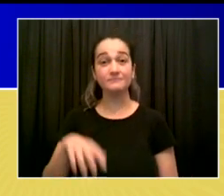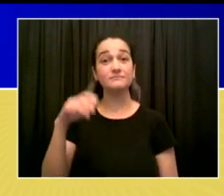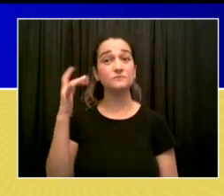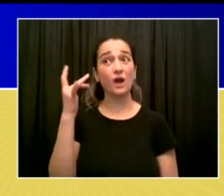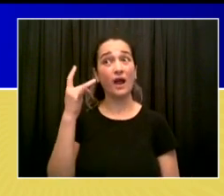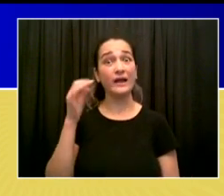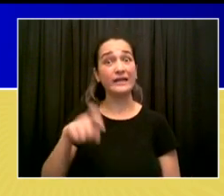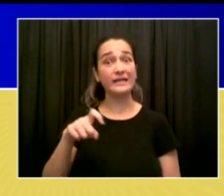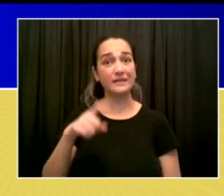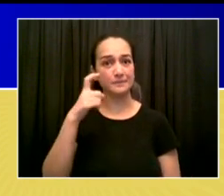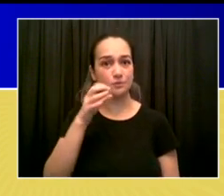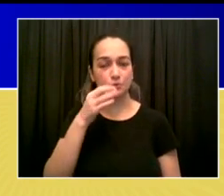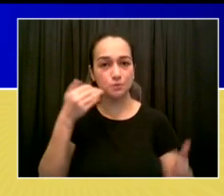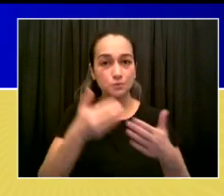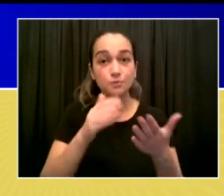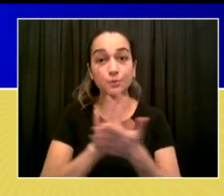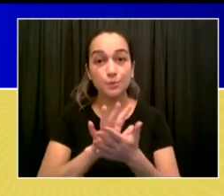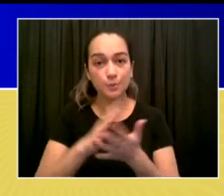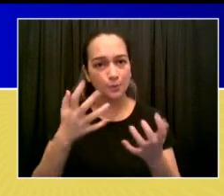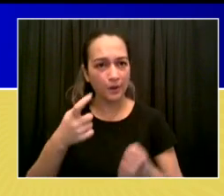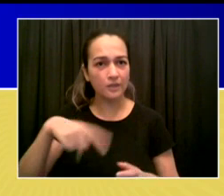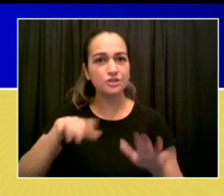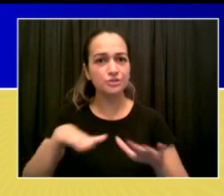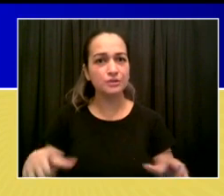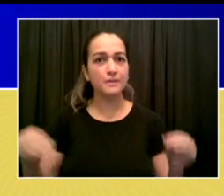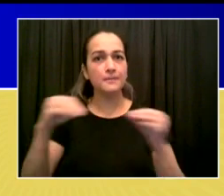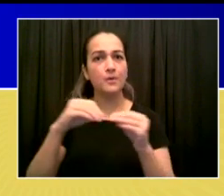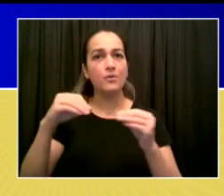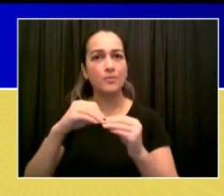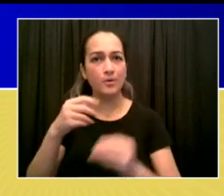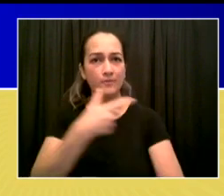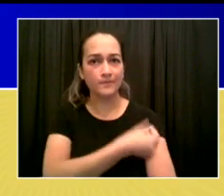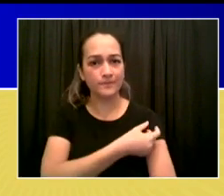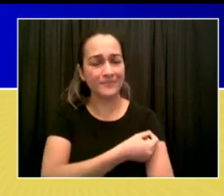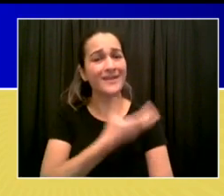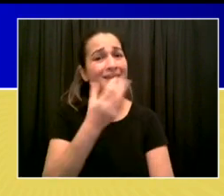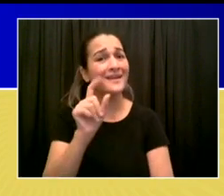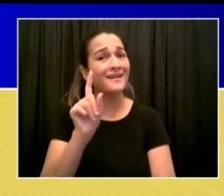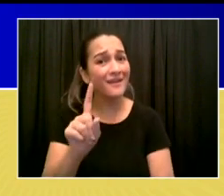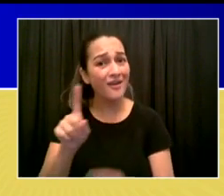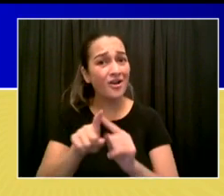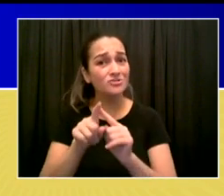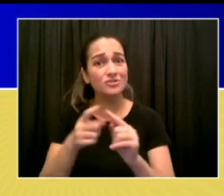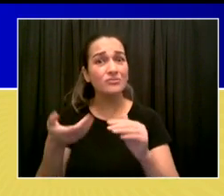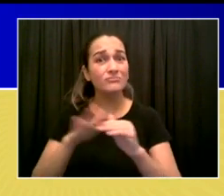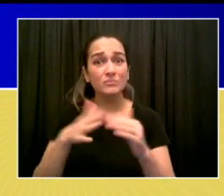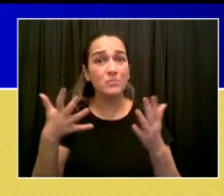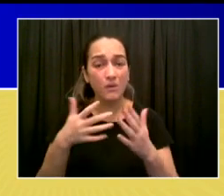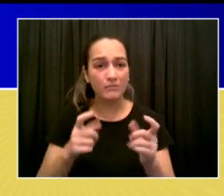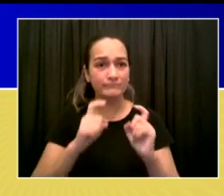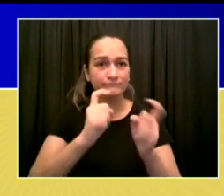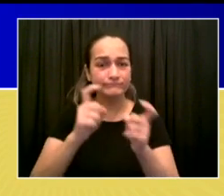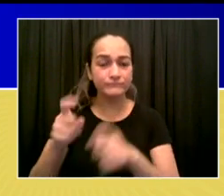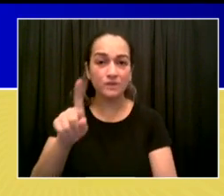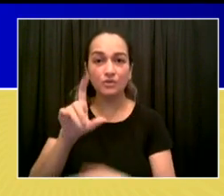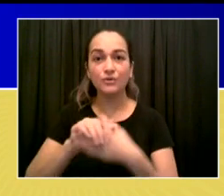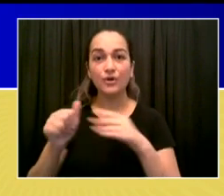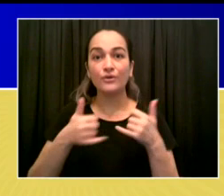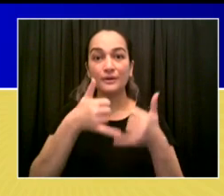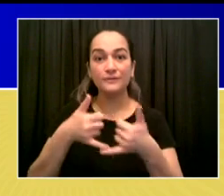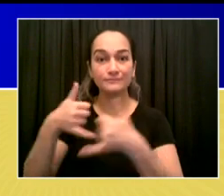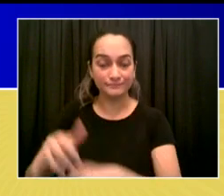The houses of worship benefit, too, from a direct incentive. Everyone's a winner. Our faith leaders, we turn to them in times,